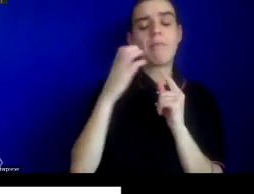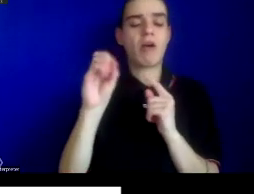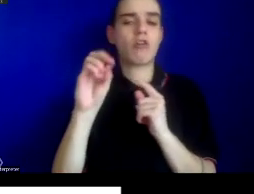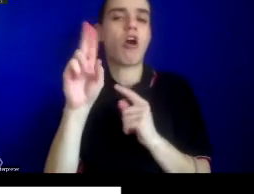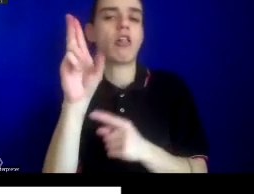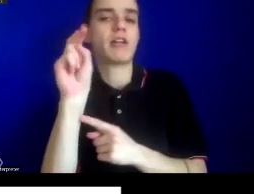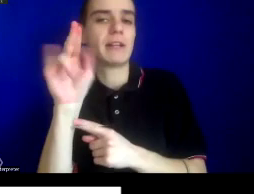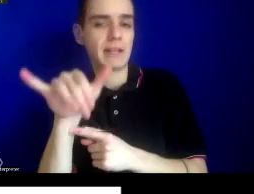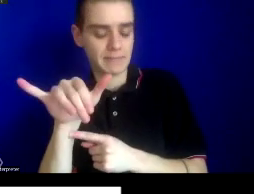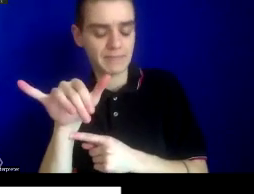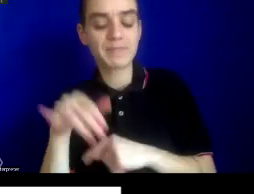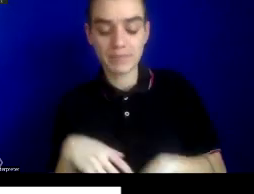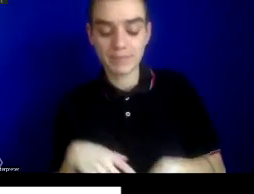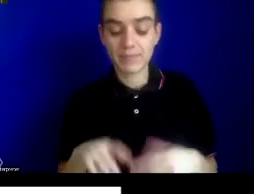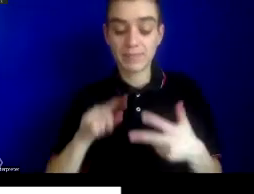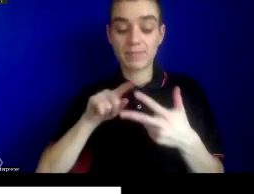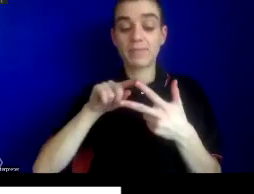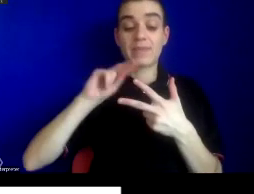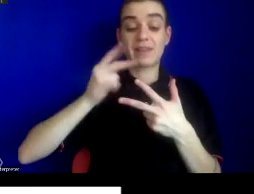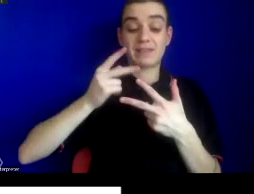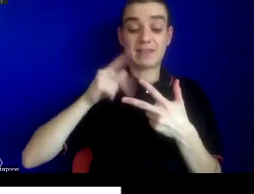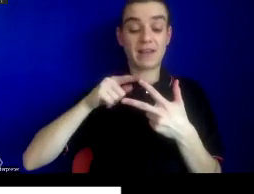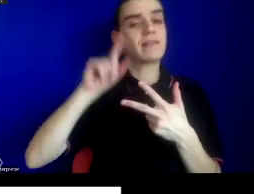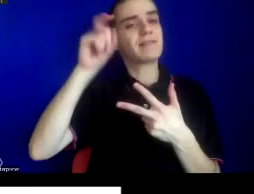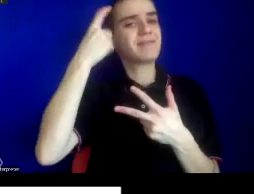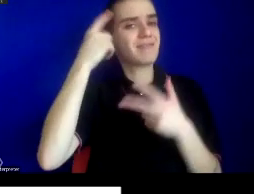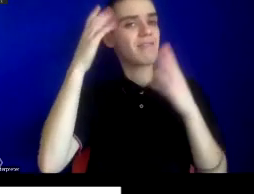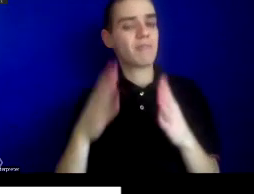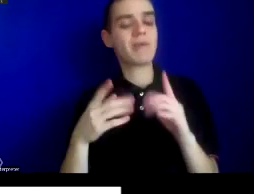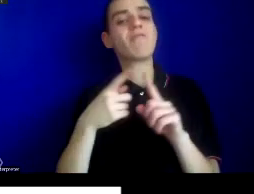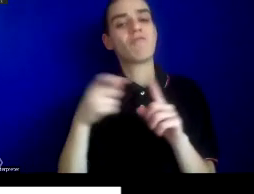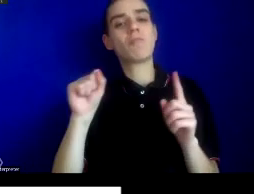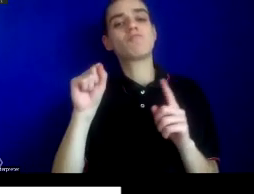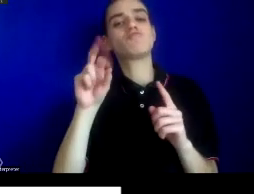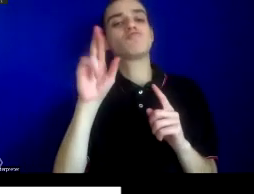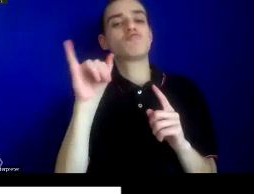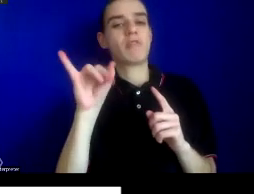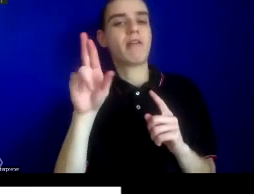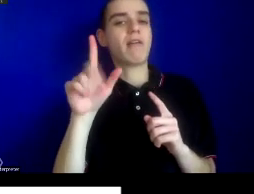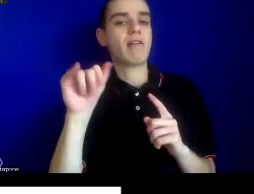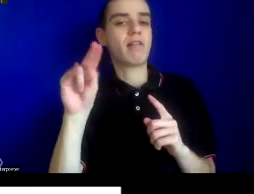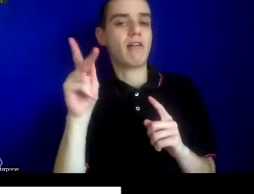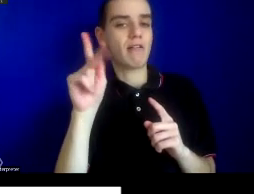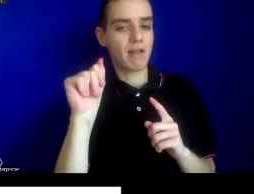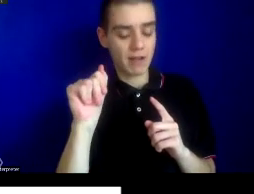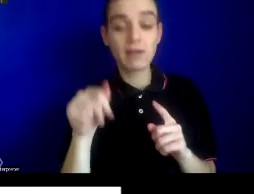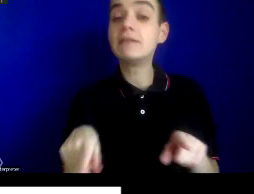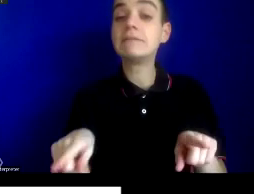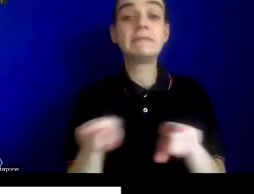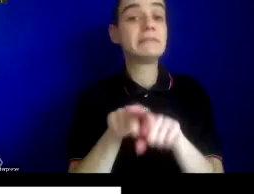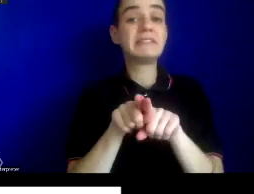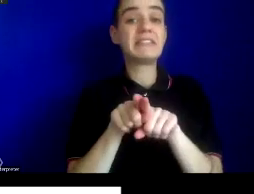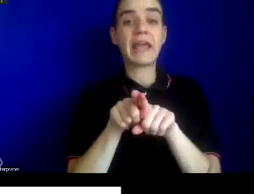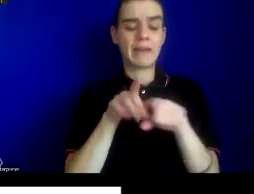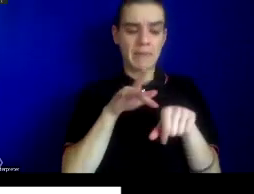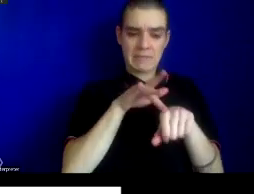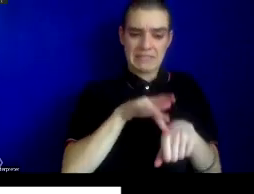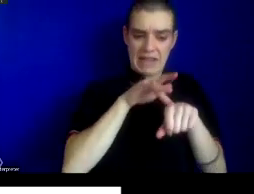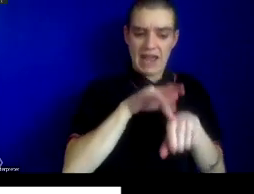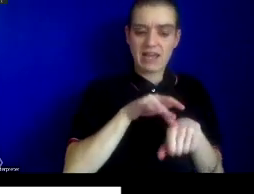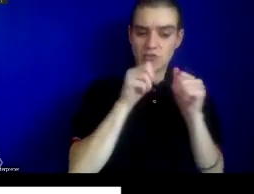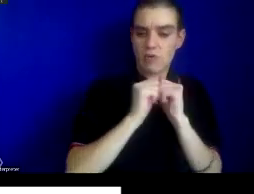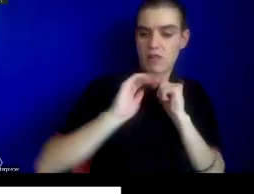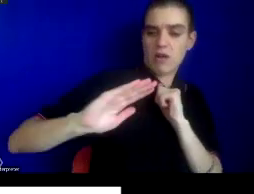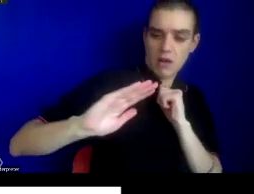the quote from the government of Ceylon, present day Sri Lanka in 1955, the same preoccupation is presented, though updated to accommodate